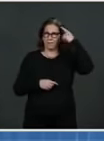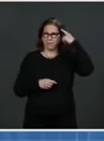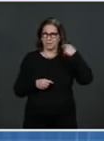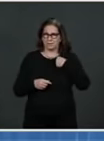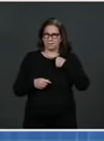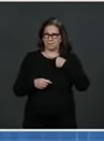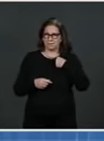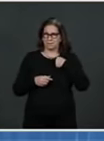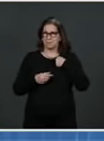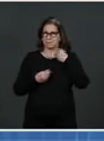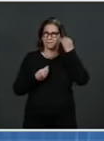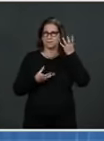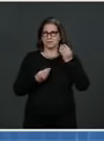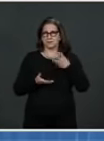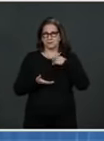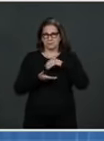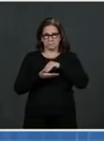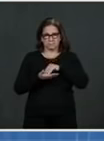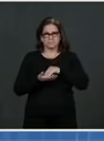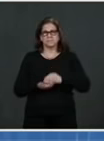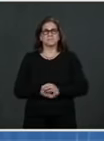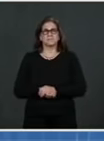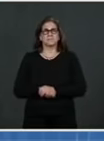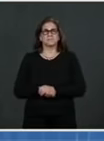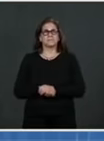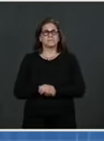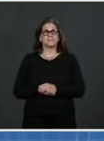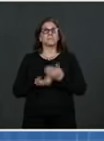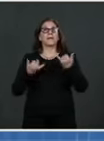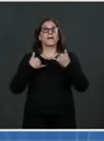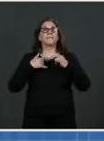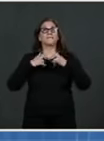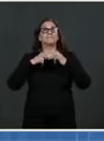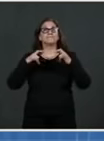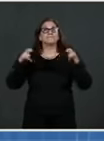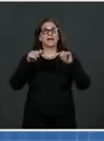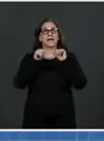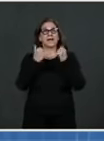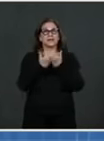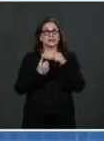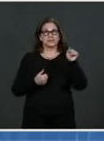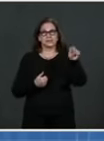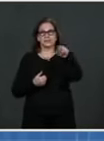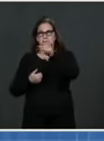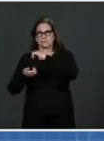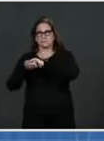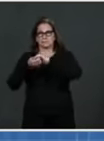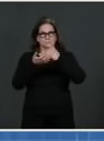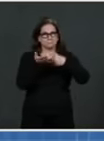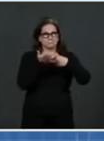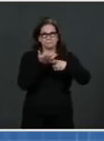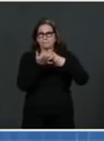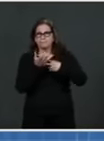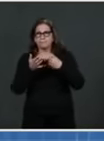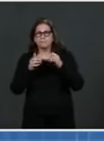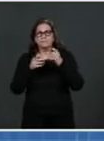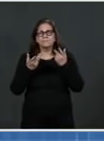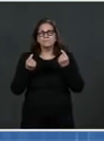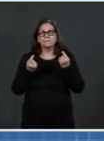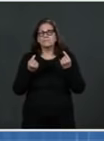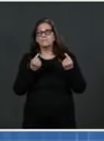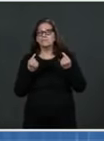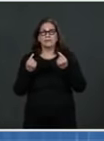leading an interagency process right now to go through these details, are that